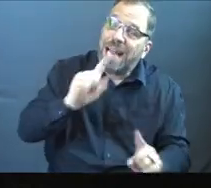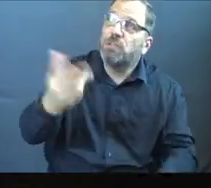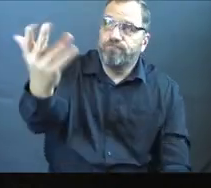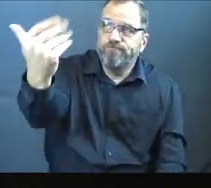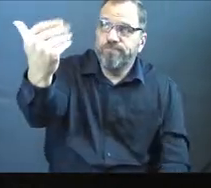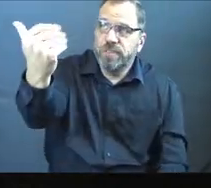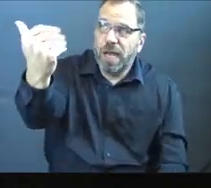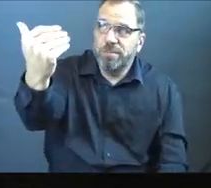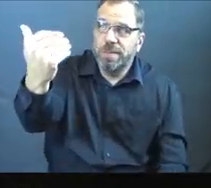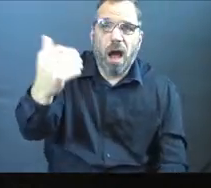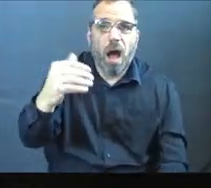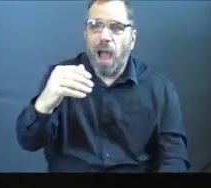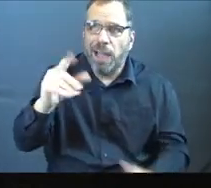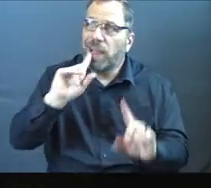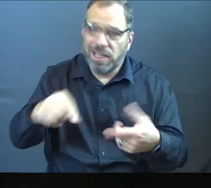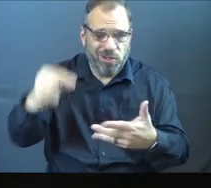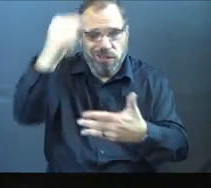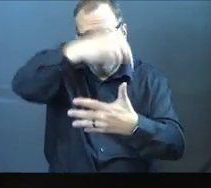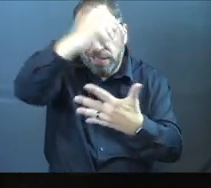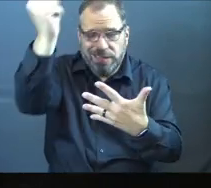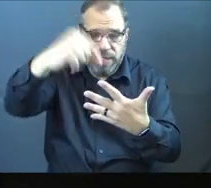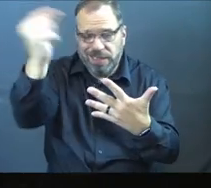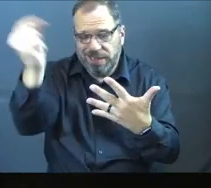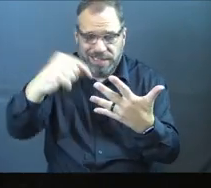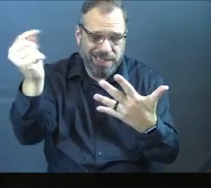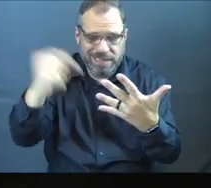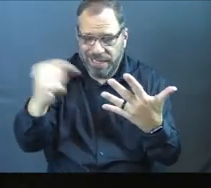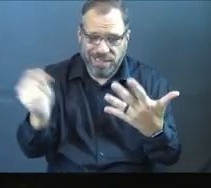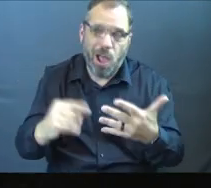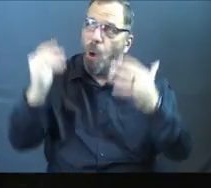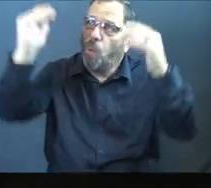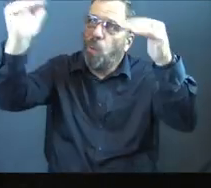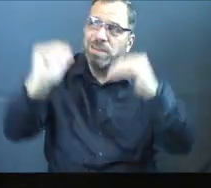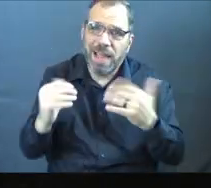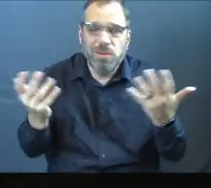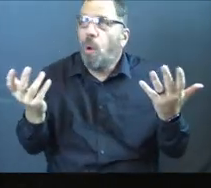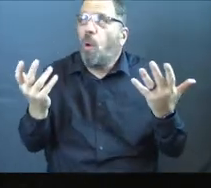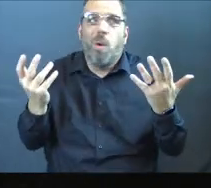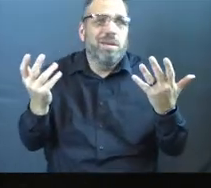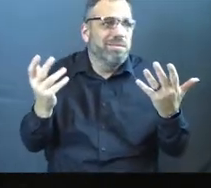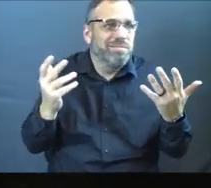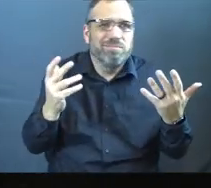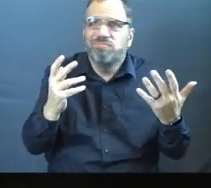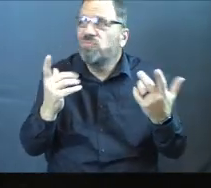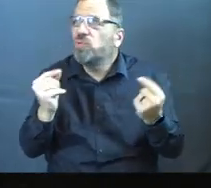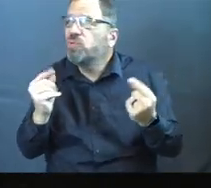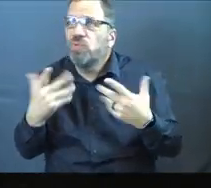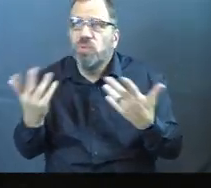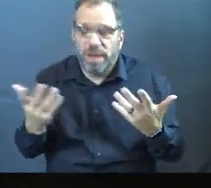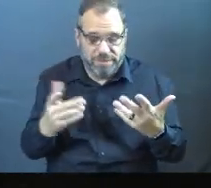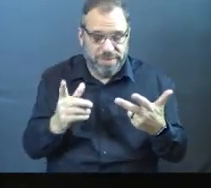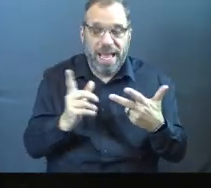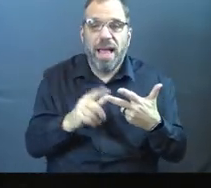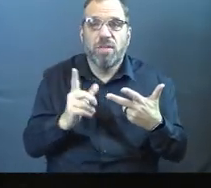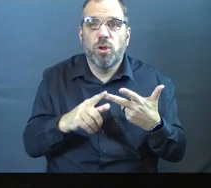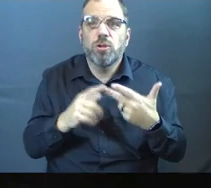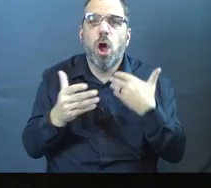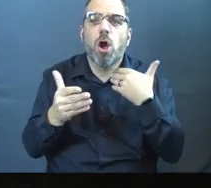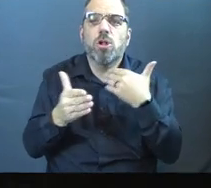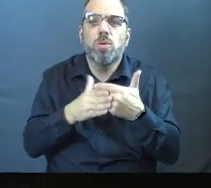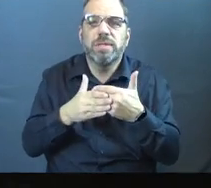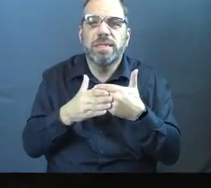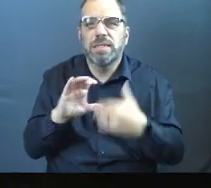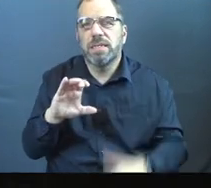answers, right? On a hundred different things. Lord, we need answers. We need to know what's the next step to take. Where do I turn next, God? And the third thing is closeness.